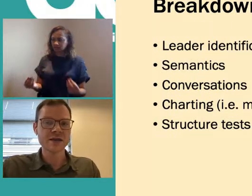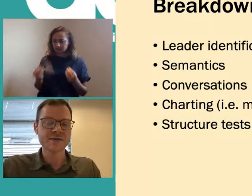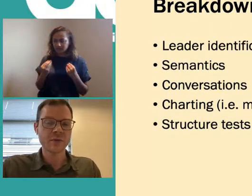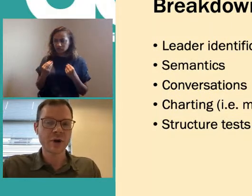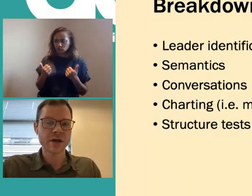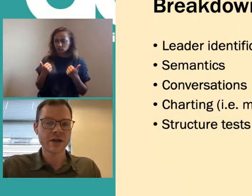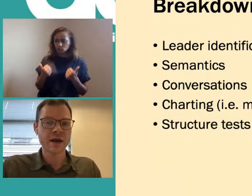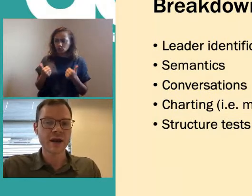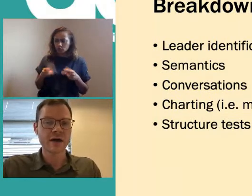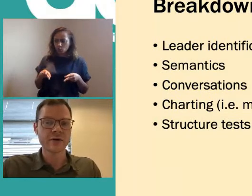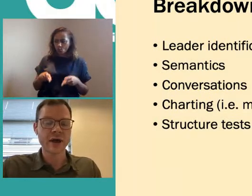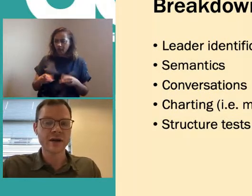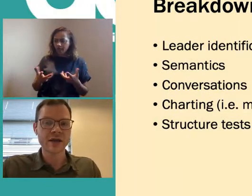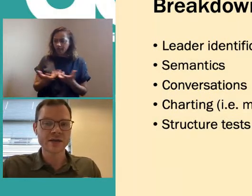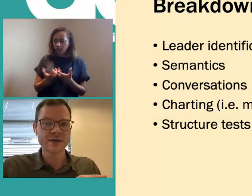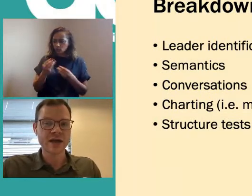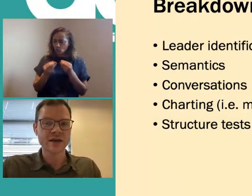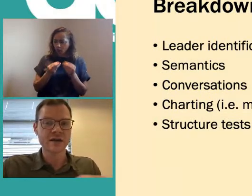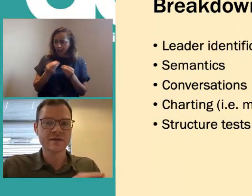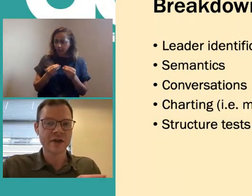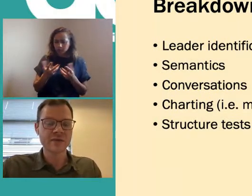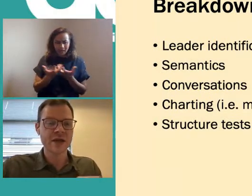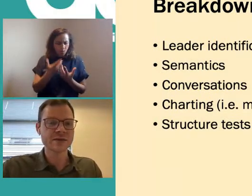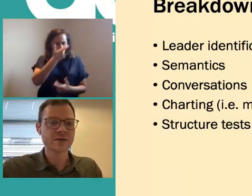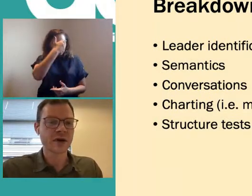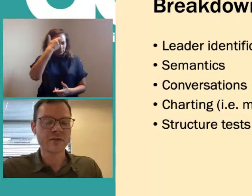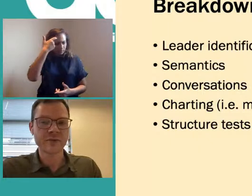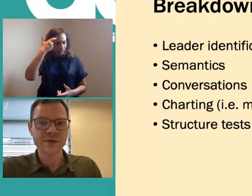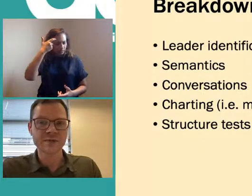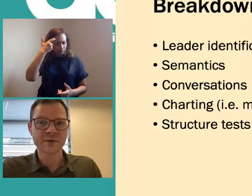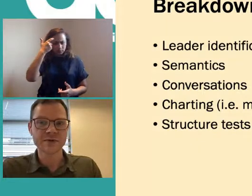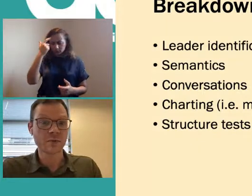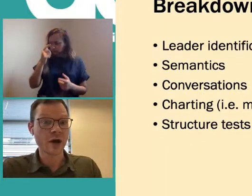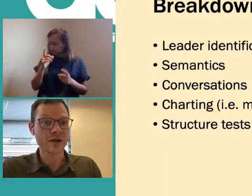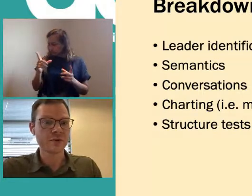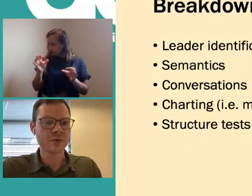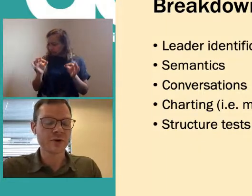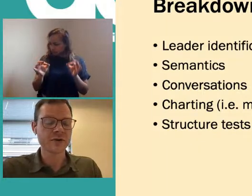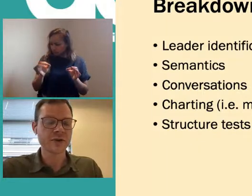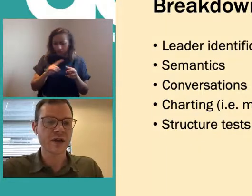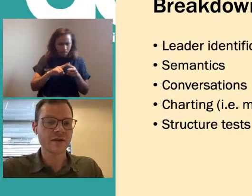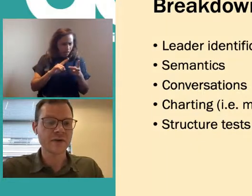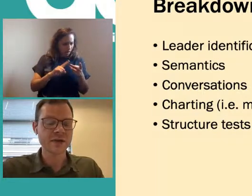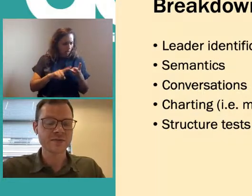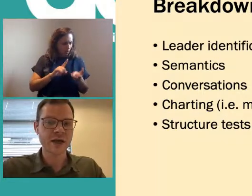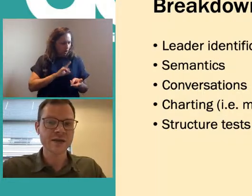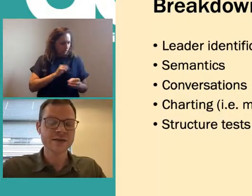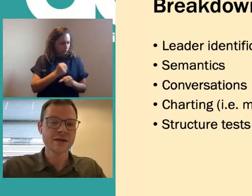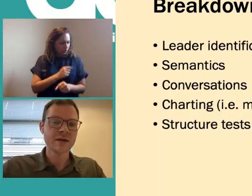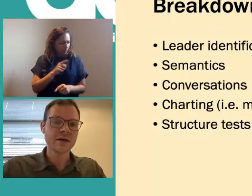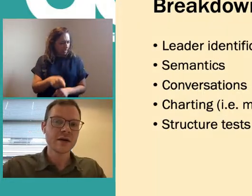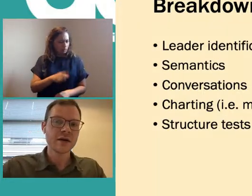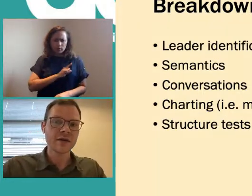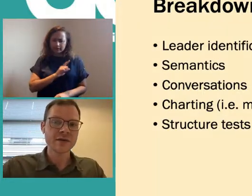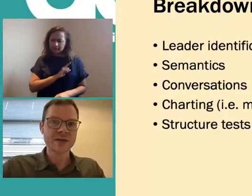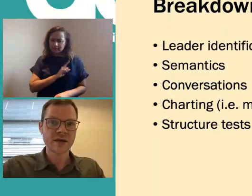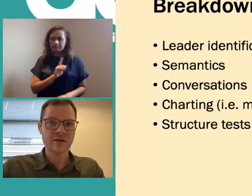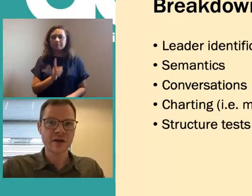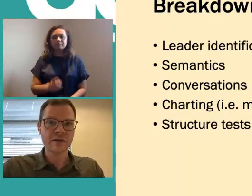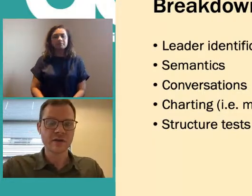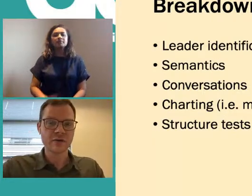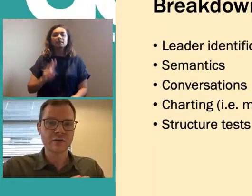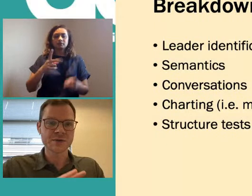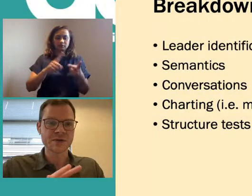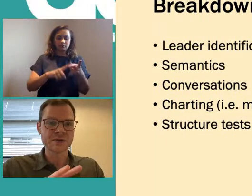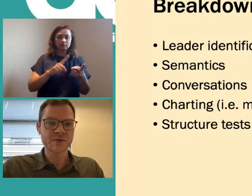techniques for working that out and understanding the fundamental kind of principles of why you would want to do that in the first place. Now, the